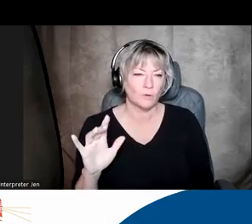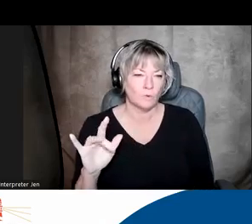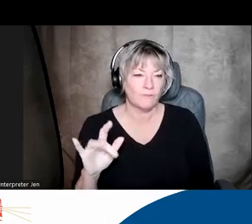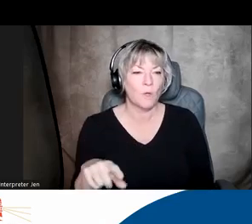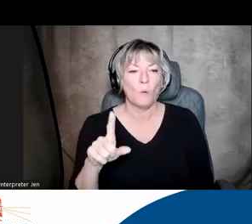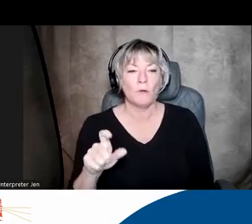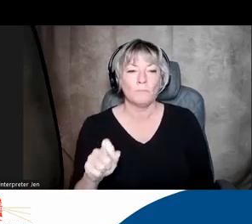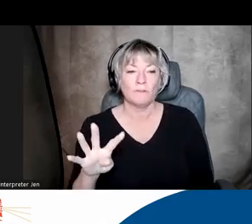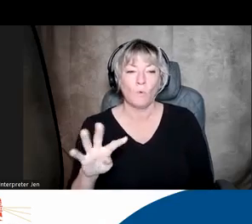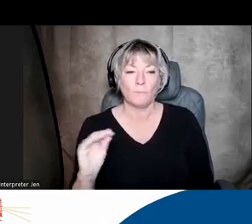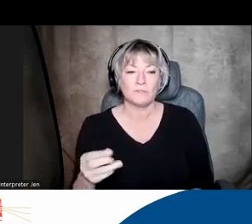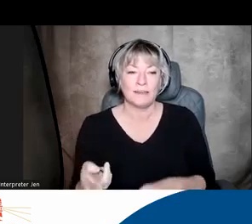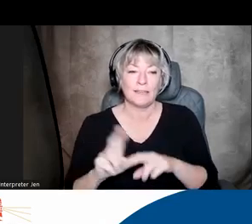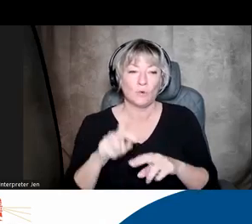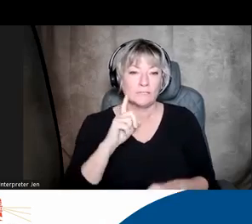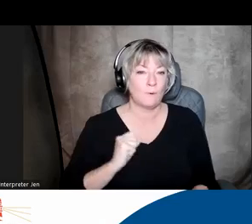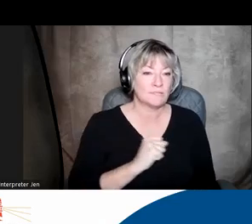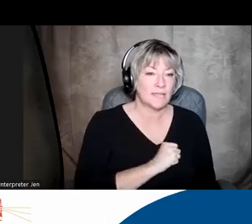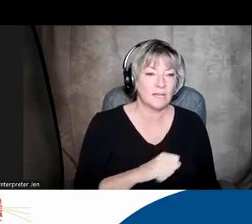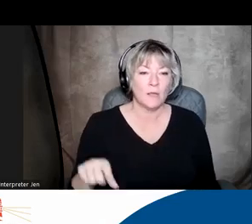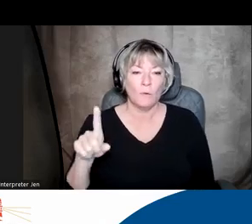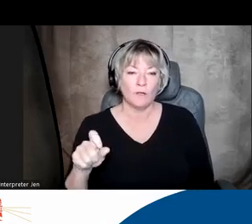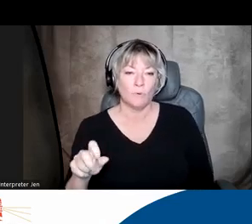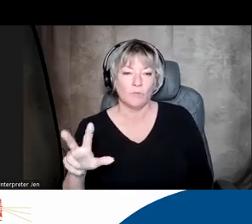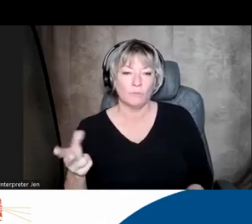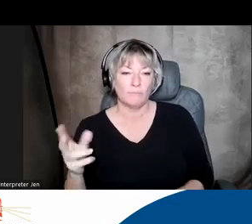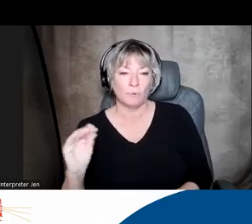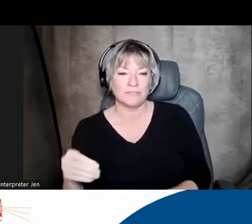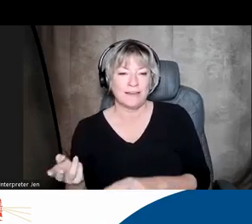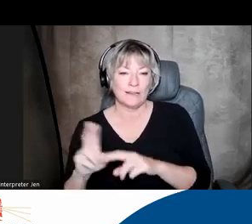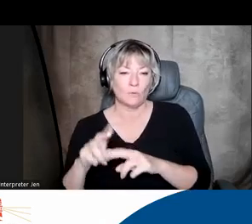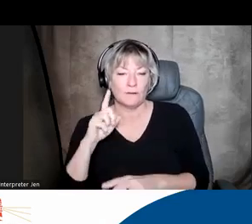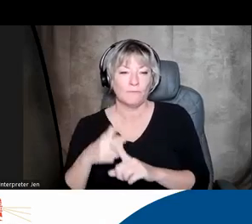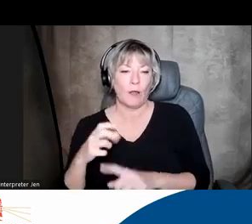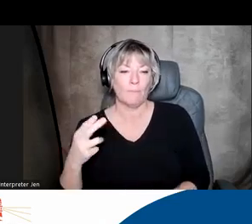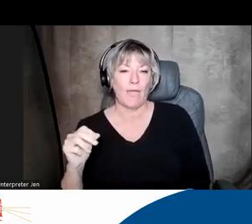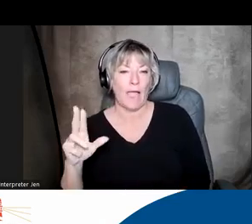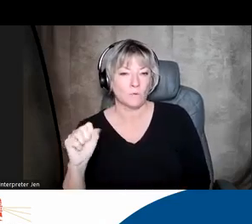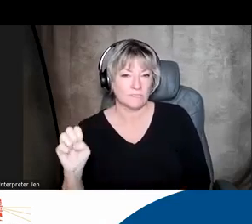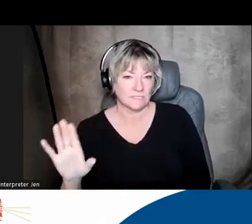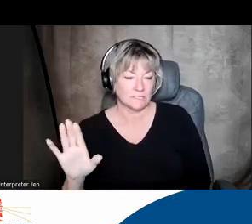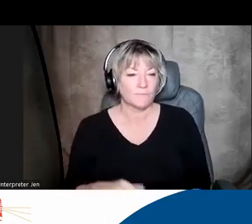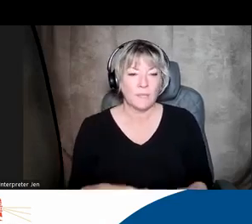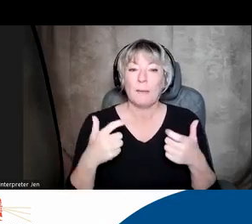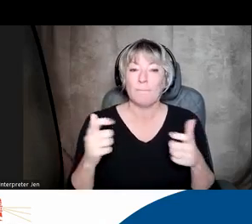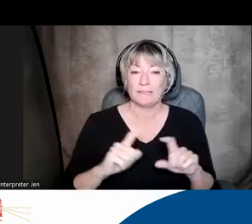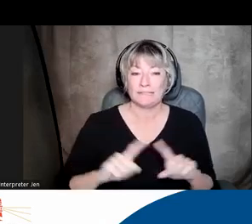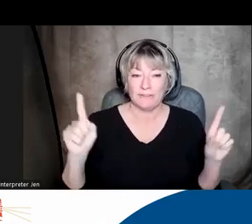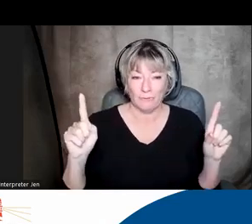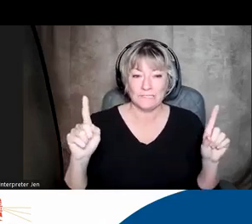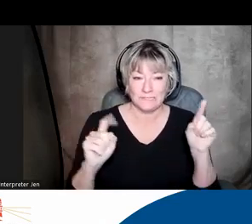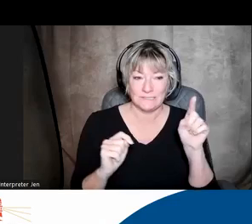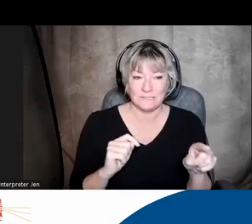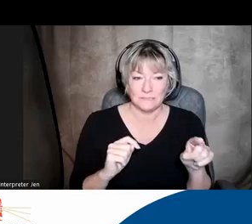% increase on the Senate side and 1.3% increase on the House side. The major difference that I think you'll note